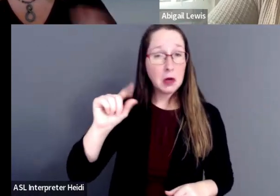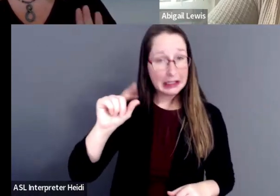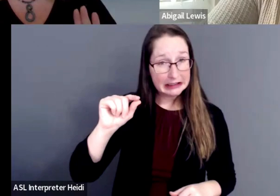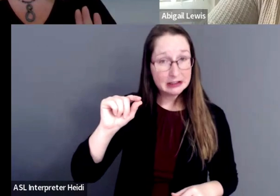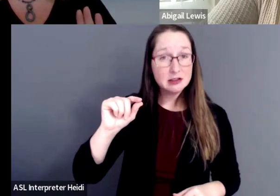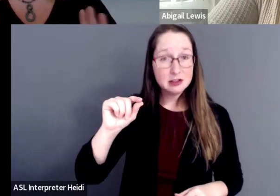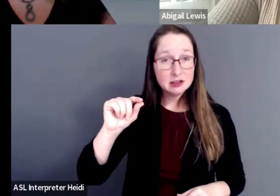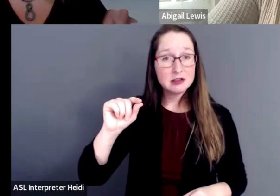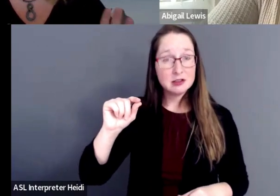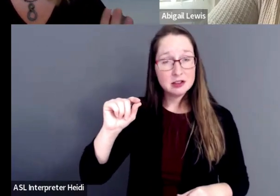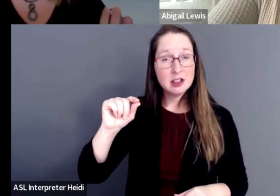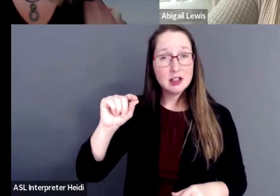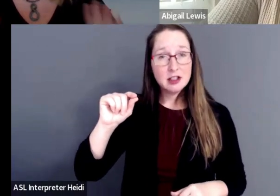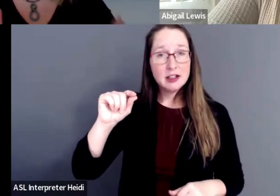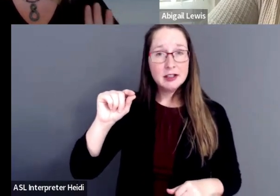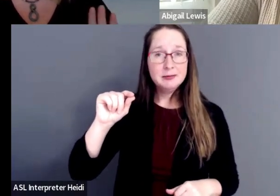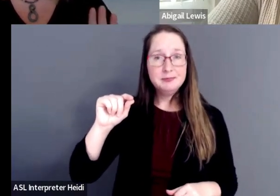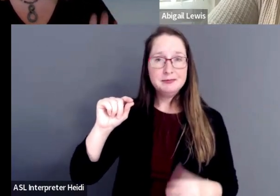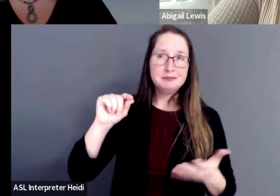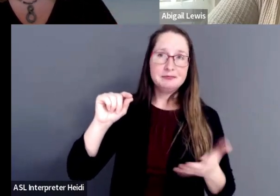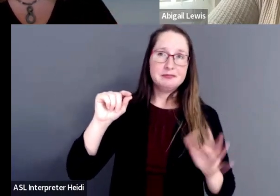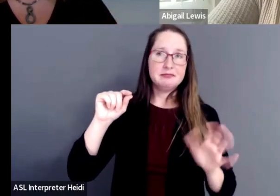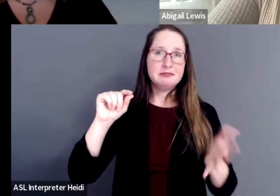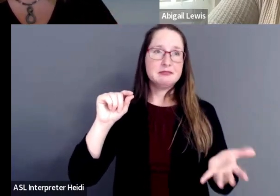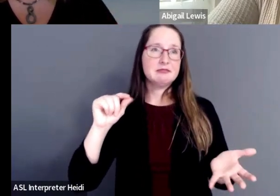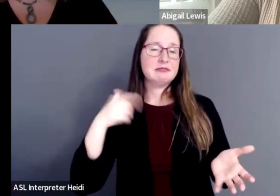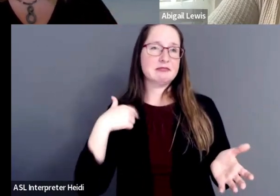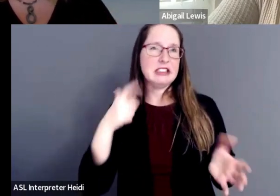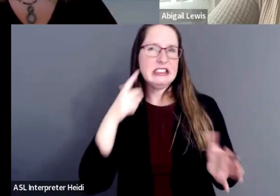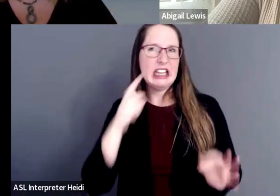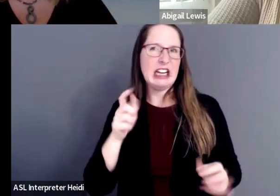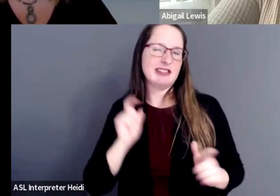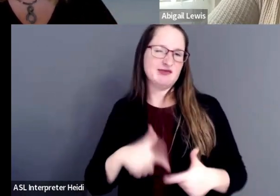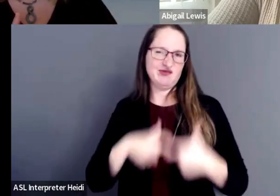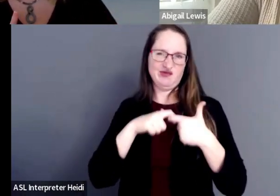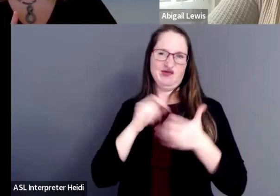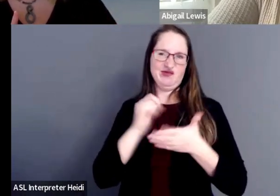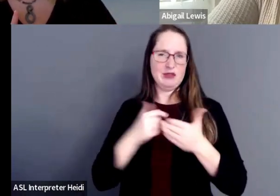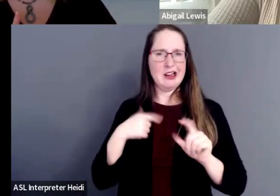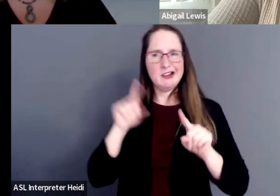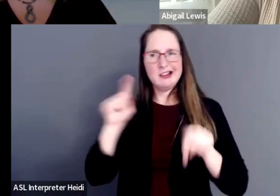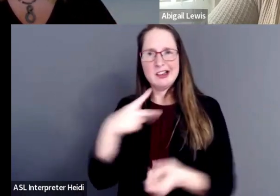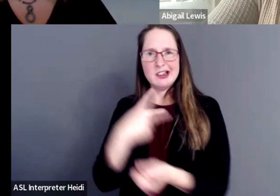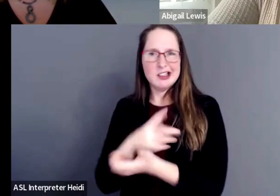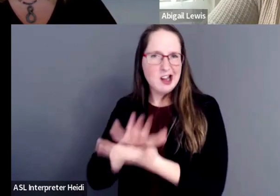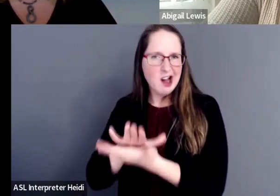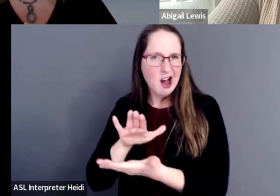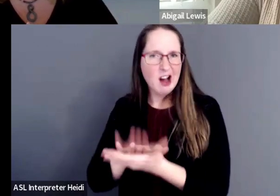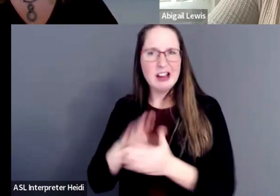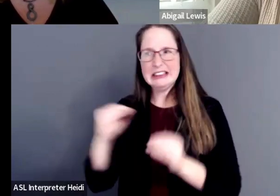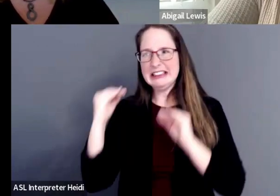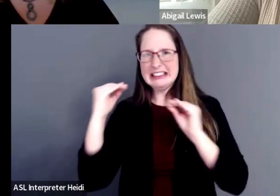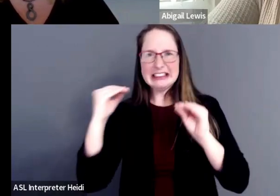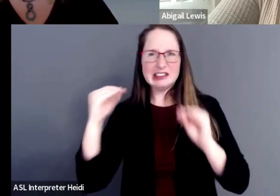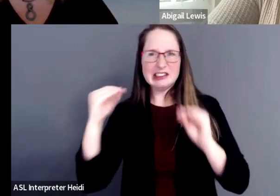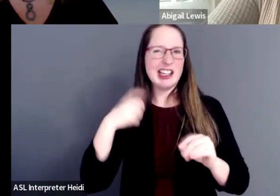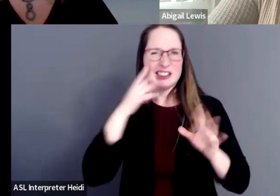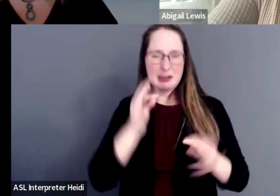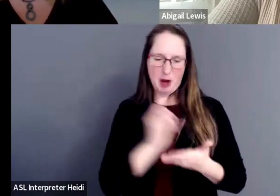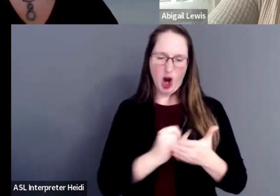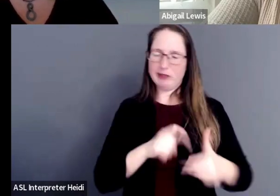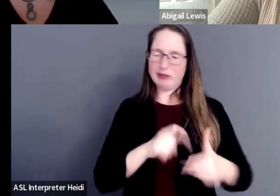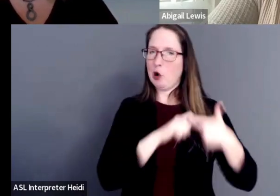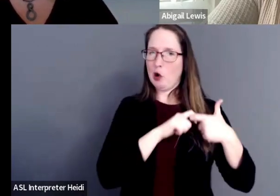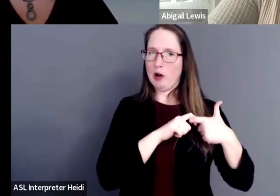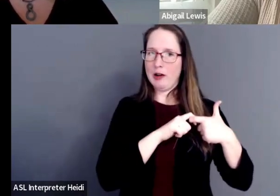of took a backseat to art because I was doing graduate school and teaching. And then